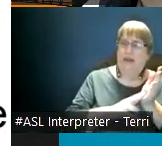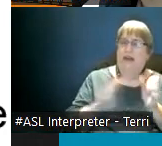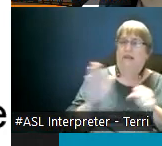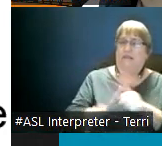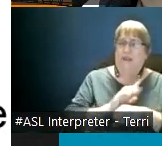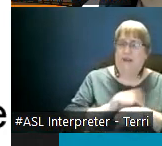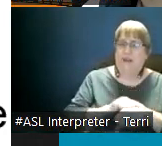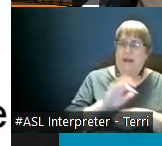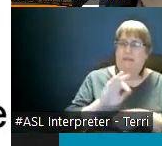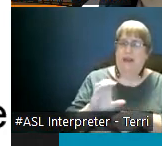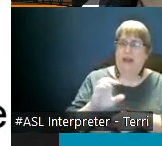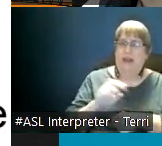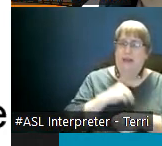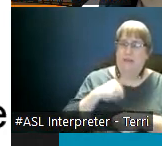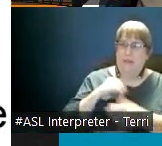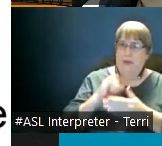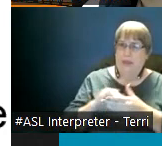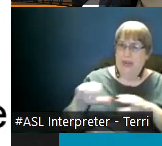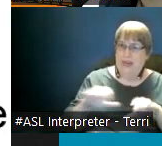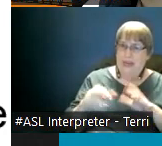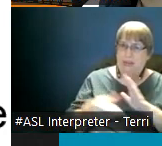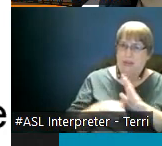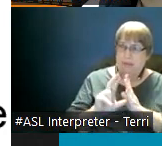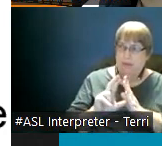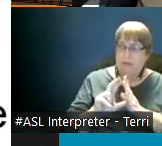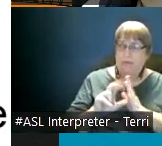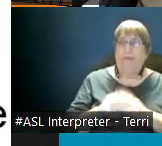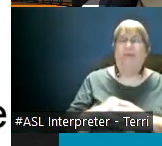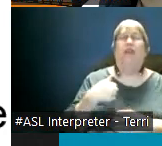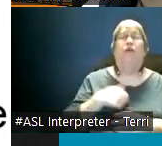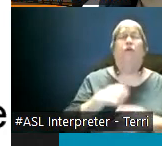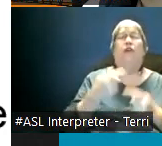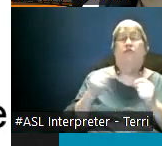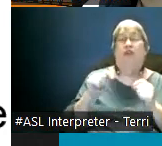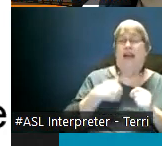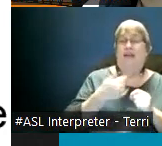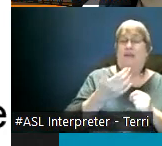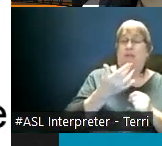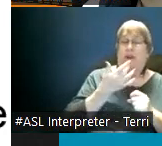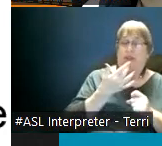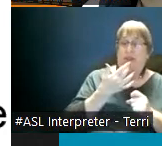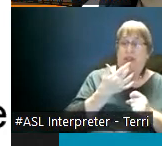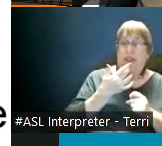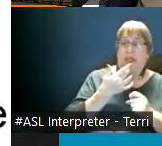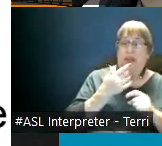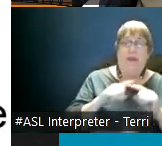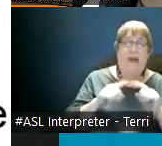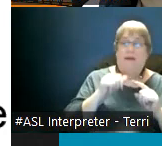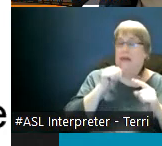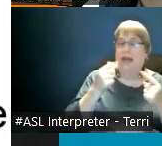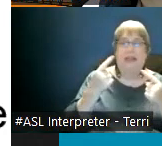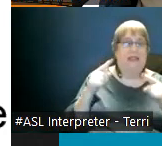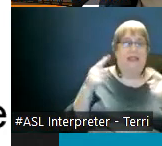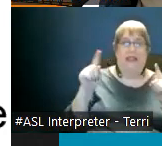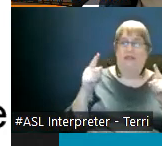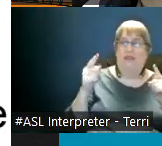reviews um i don't we had tried to get a preference uh part-time faculty member in but i think i believe we were unsuccessful this last time michael if i